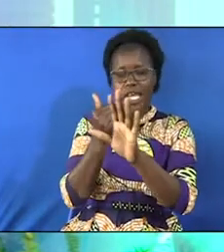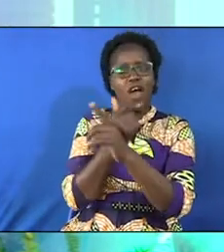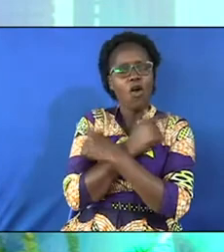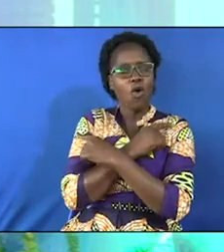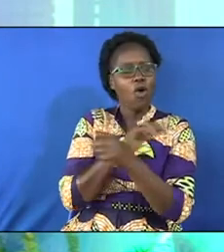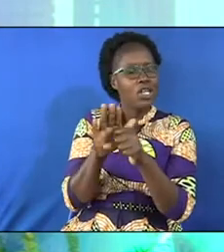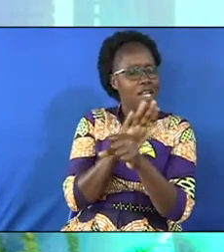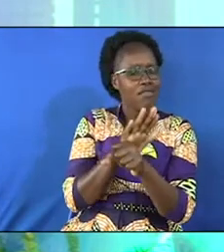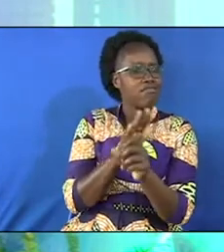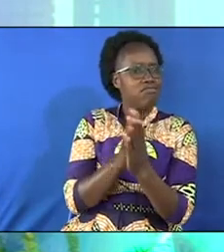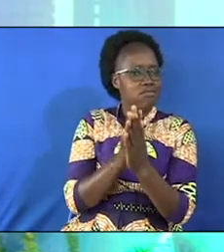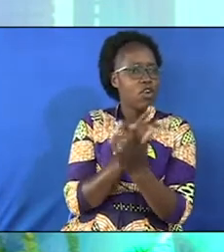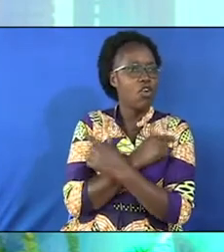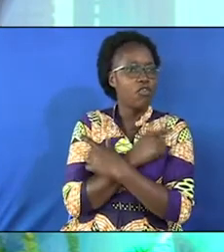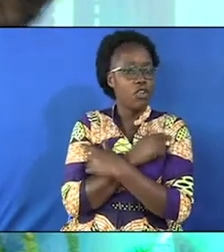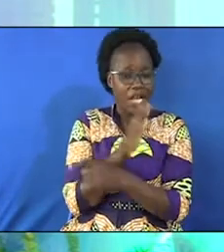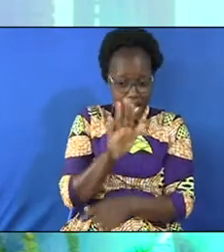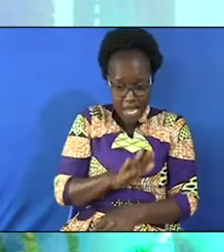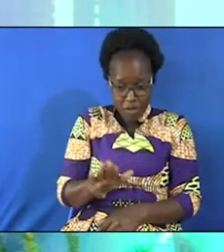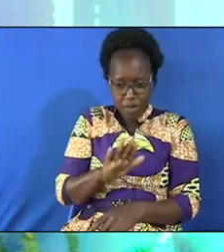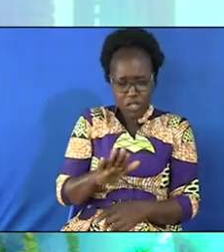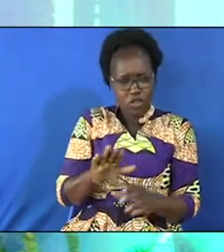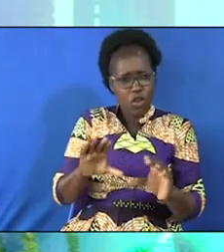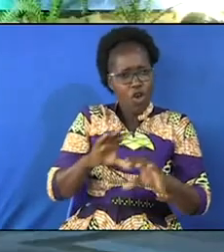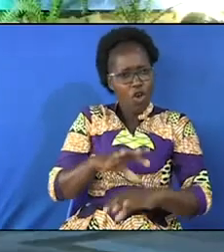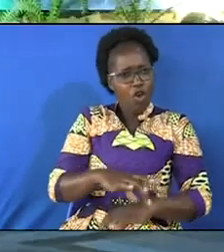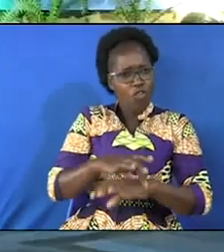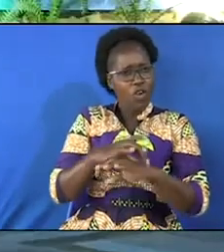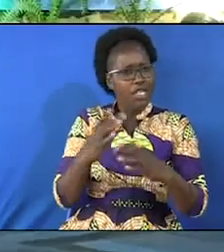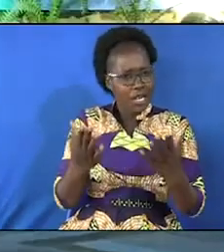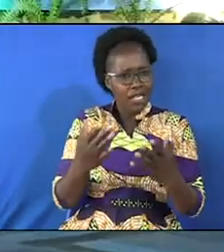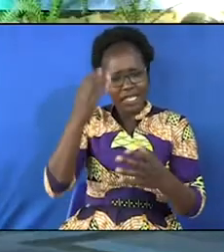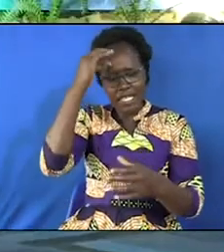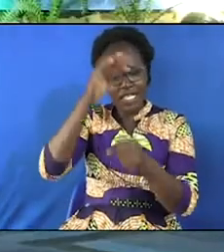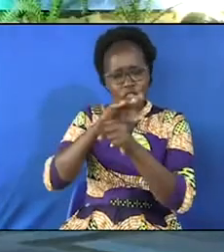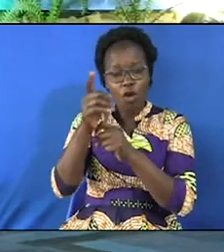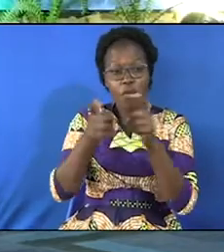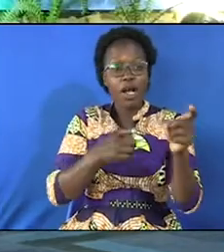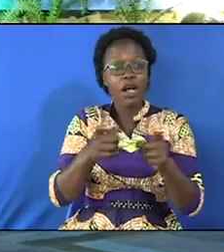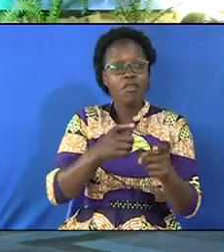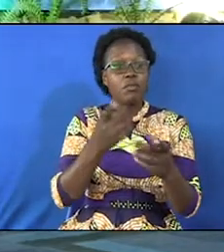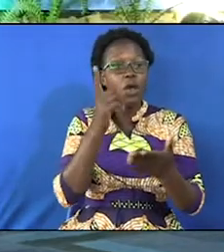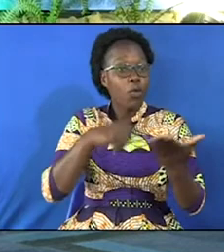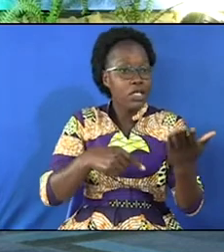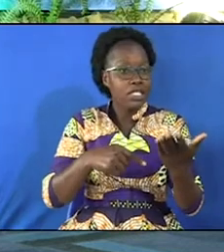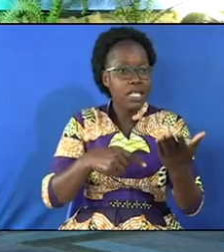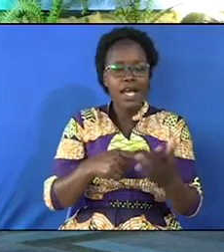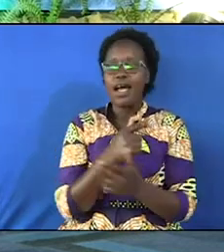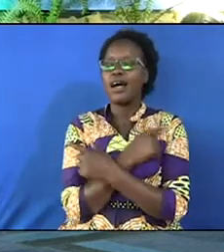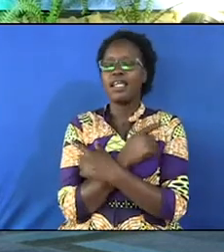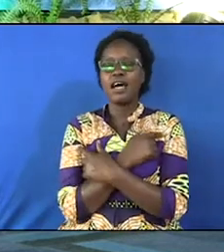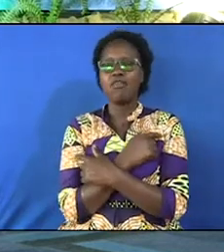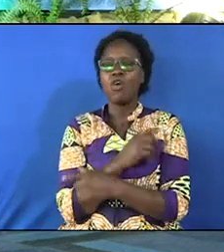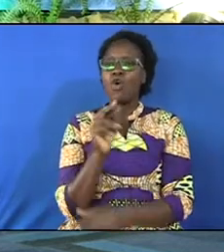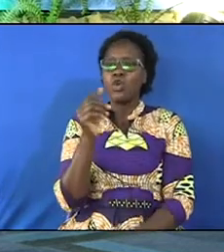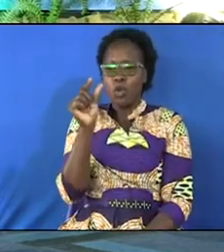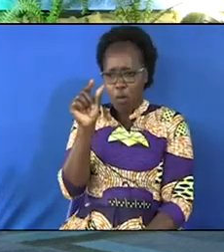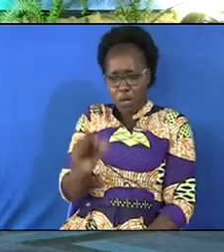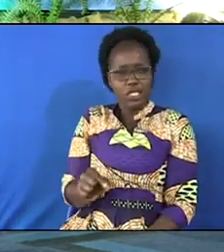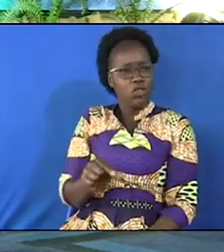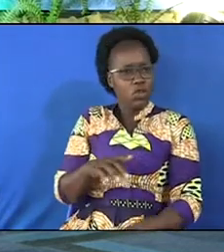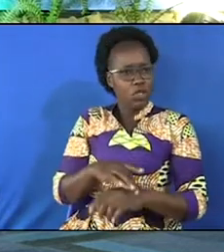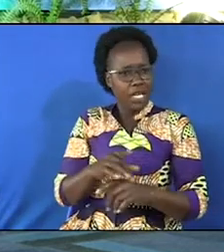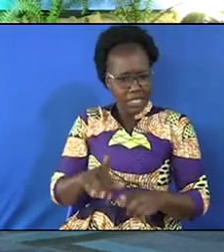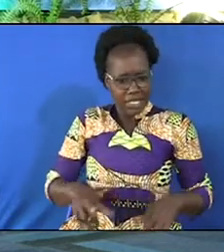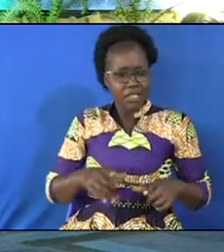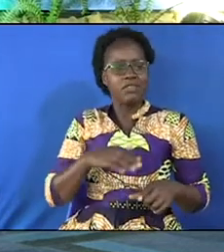love and the principle of God is actually governed by love. There is no one on earth living or dead ever